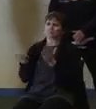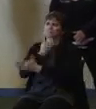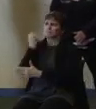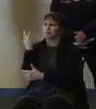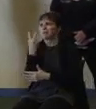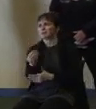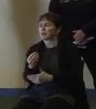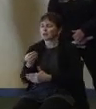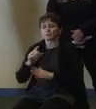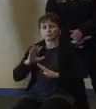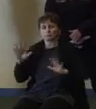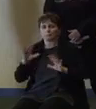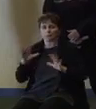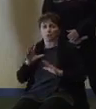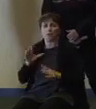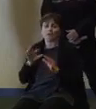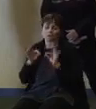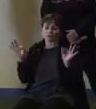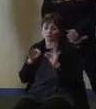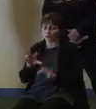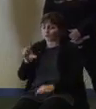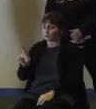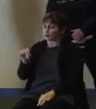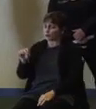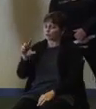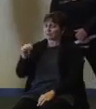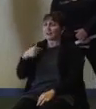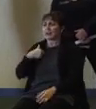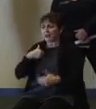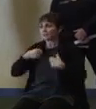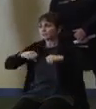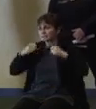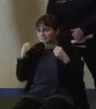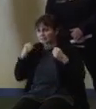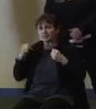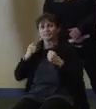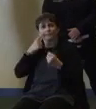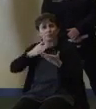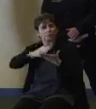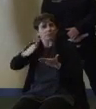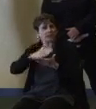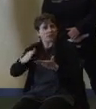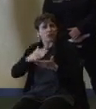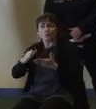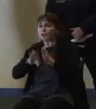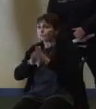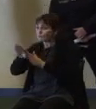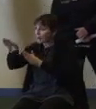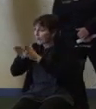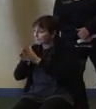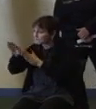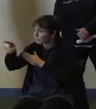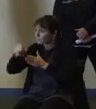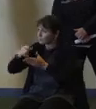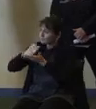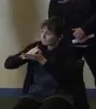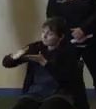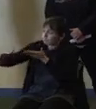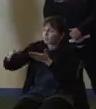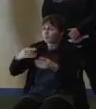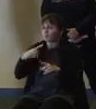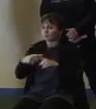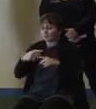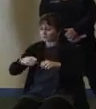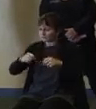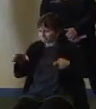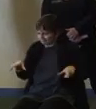full access. I mentioned we had this conversation upstairs, ramps, shoulders. Their first job is to make